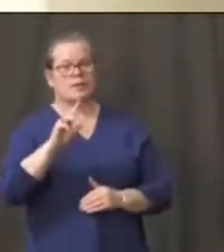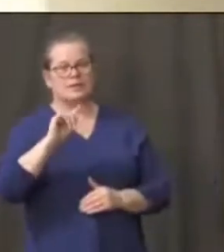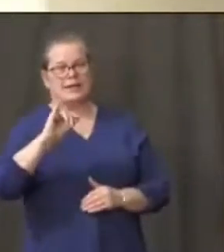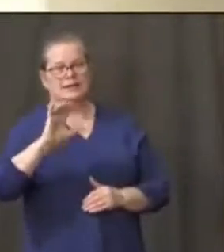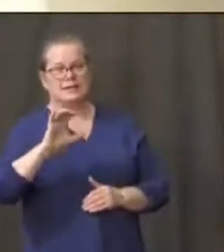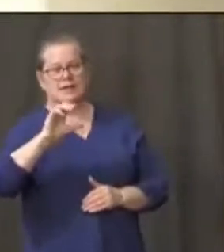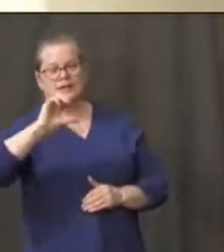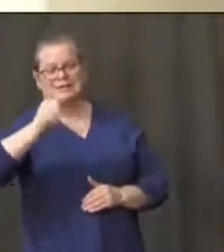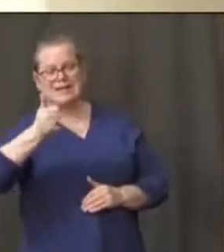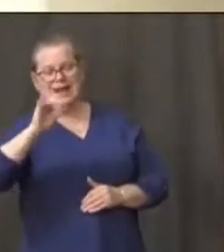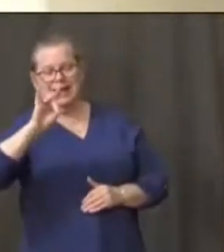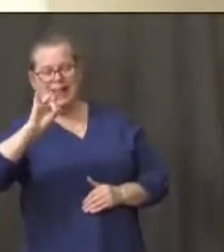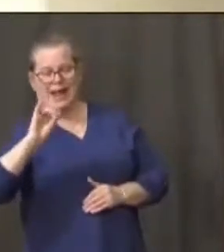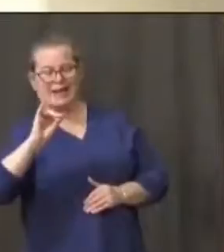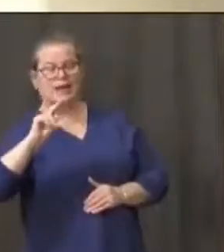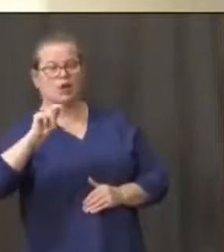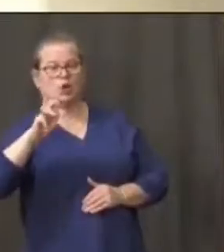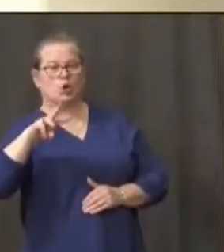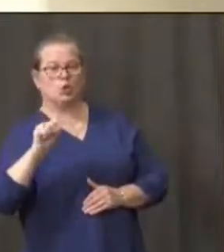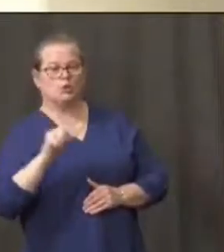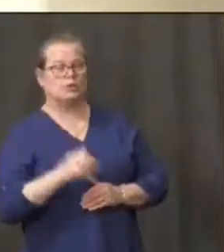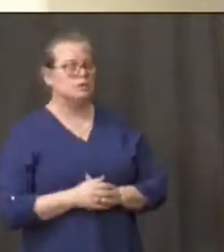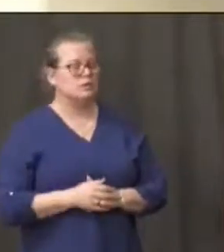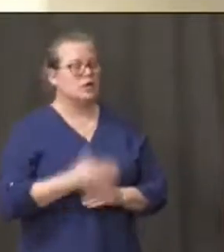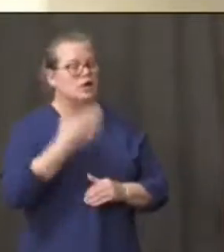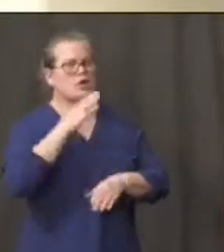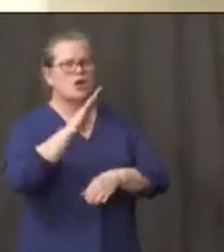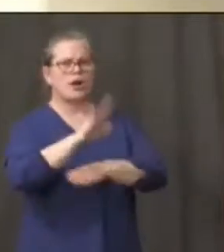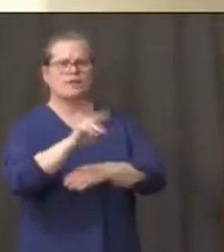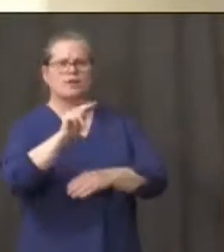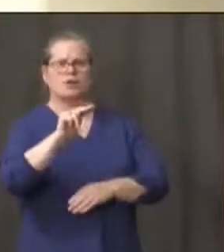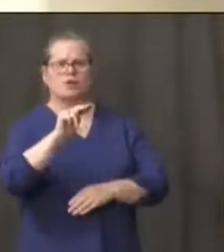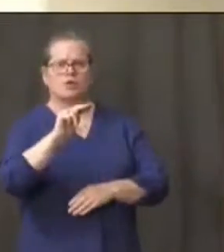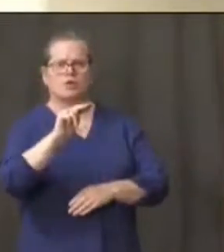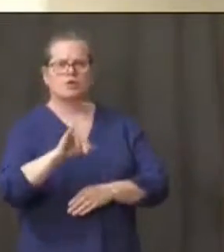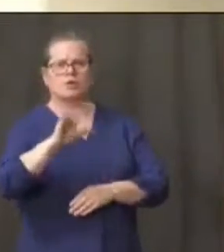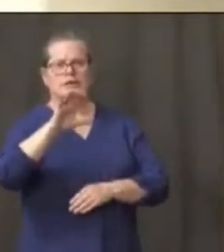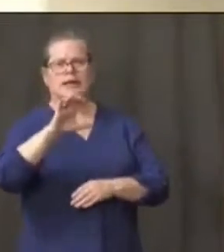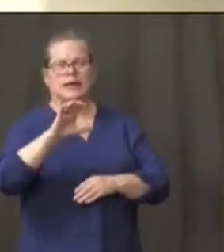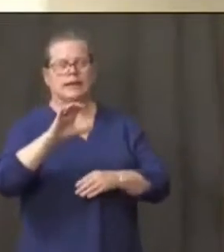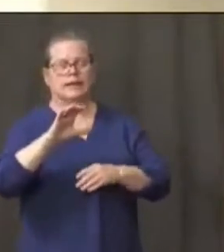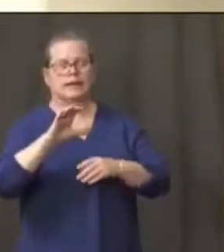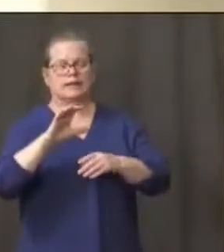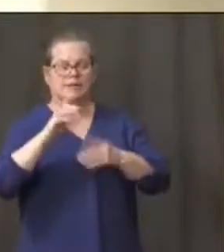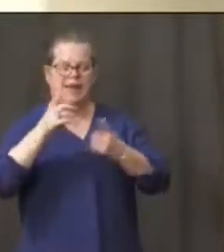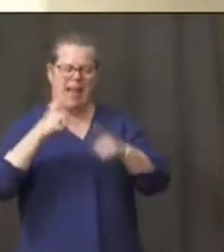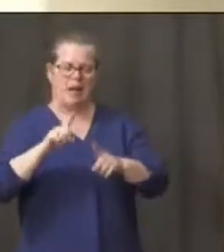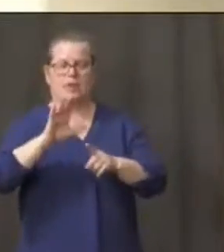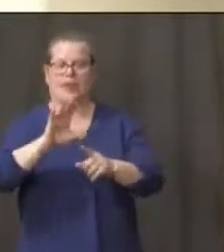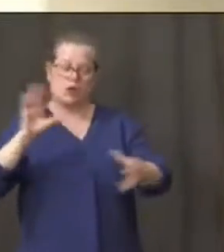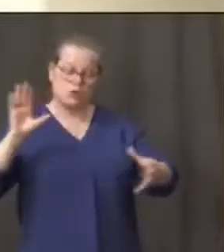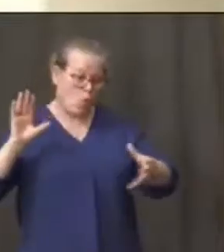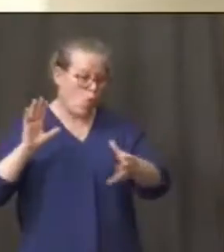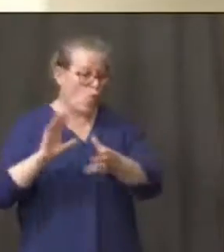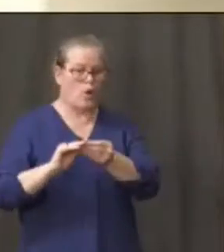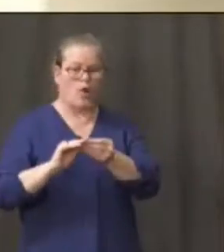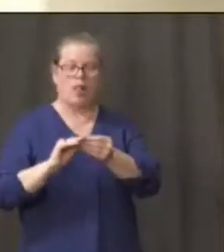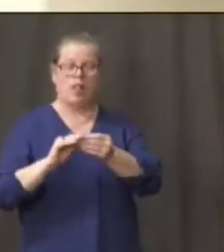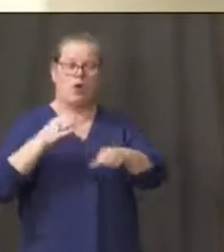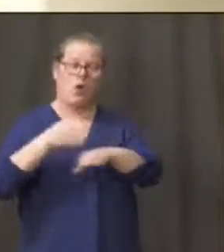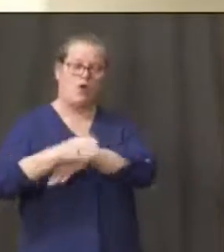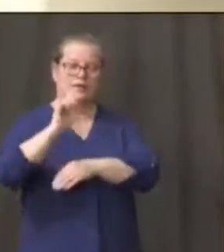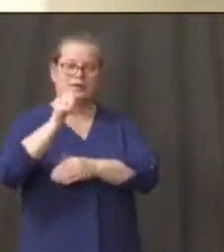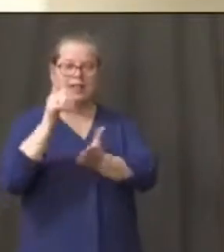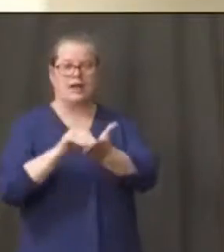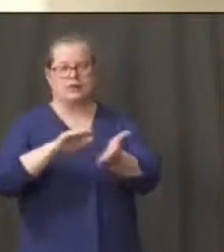good afternoon new york city unfortunately went over 10 000 dead this afternoon revised numbers as you know the city's had uh